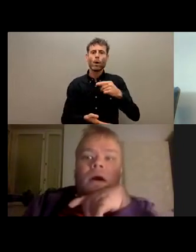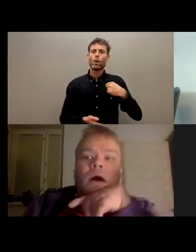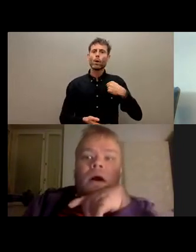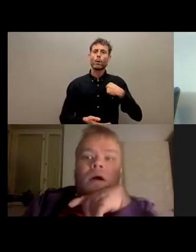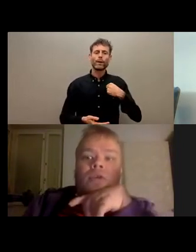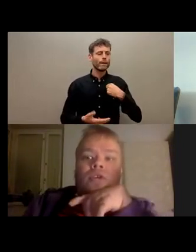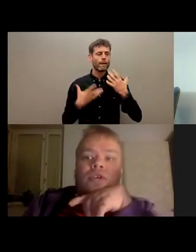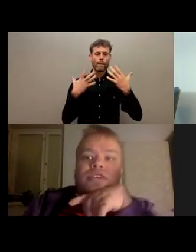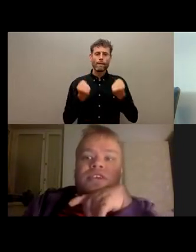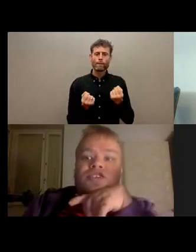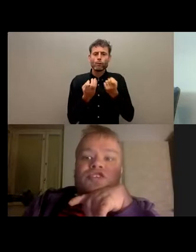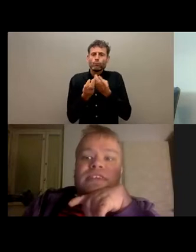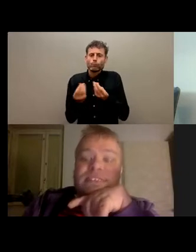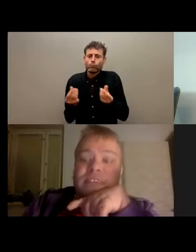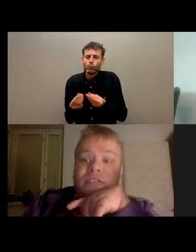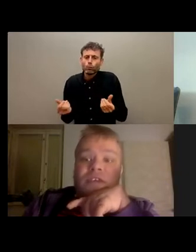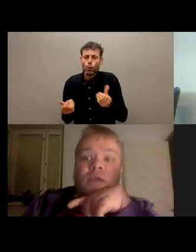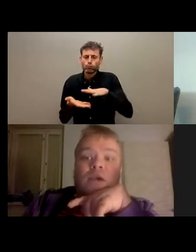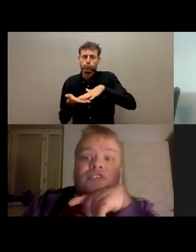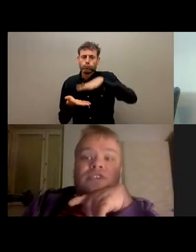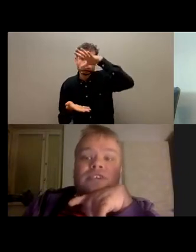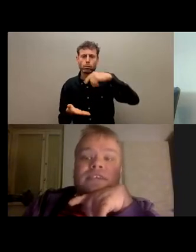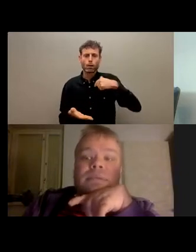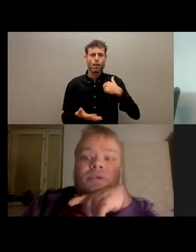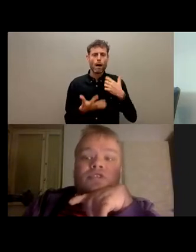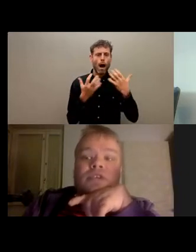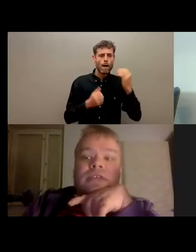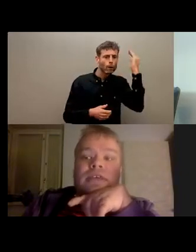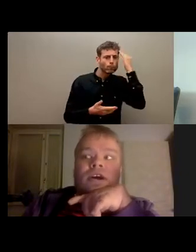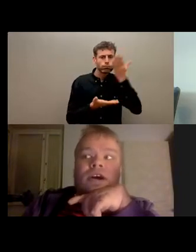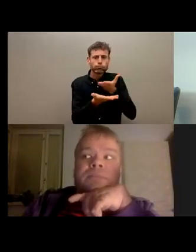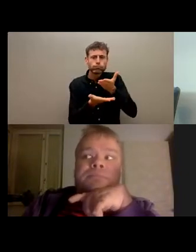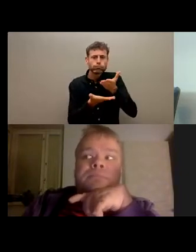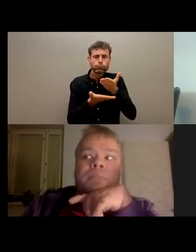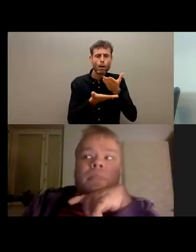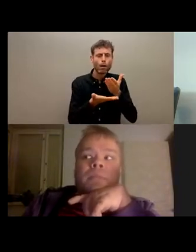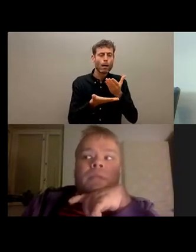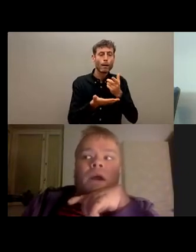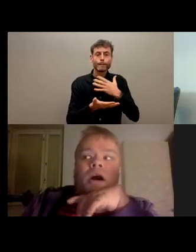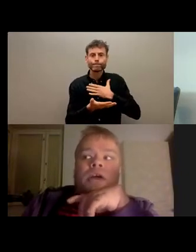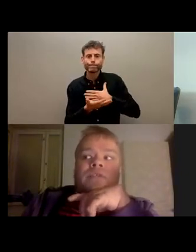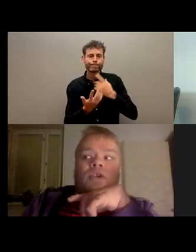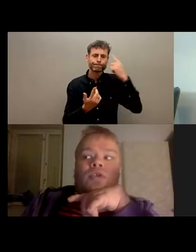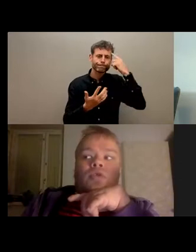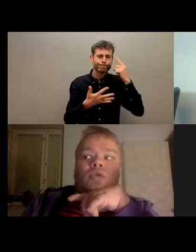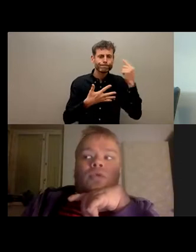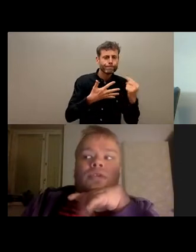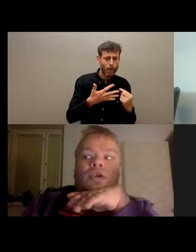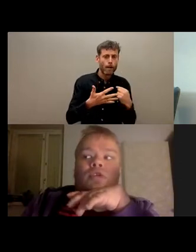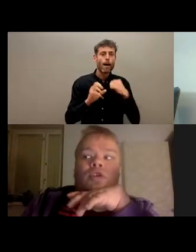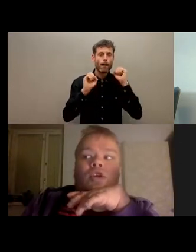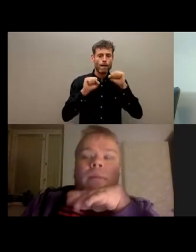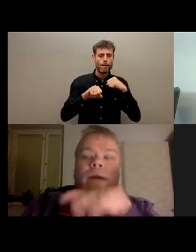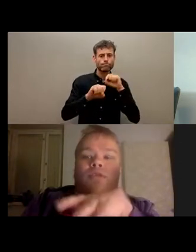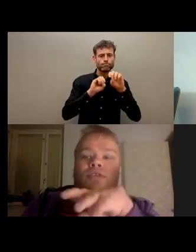on the organizations in itself. I would actually say personally that I, I view the